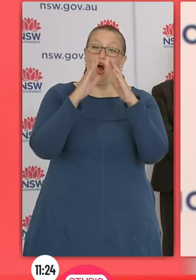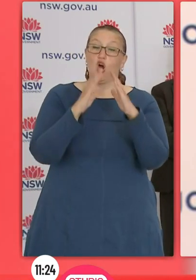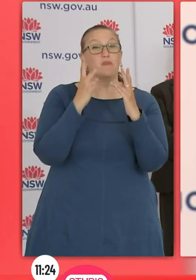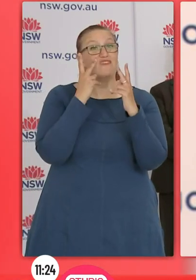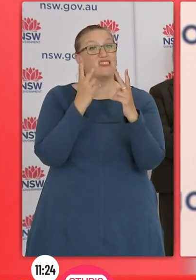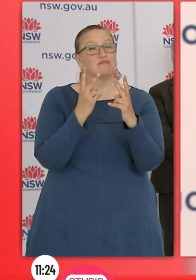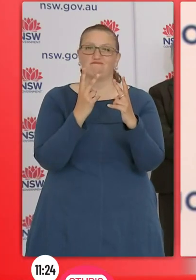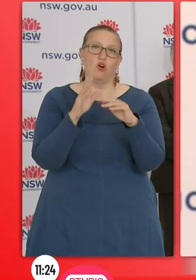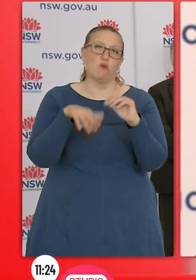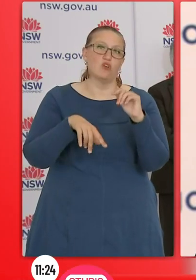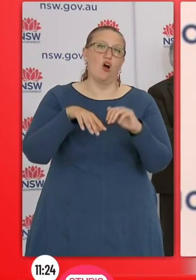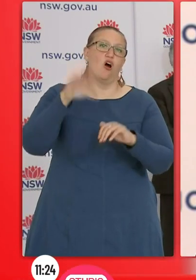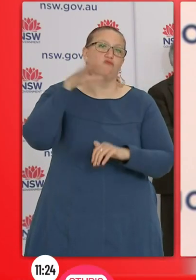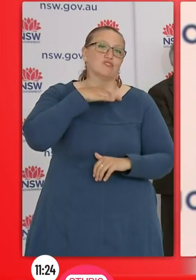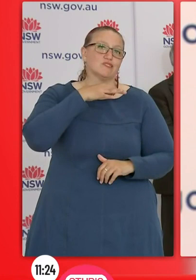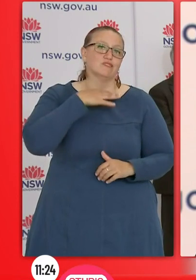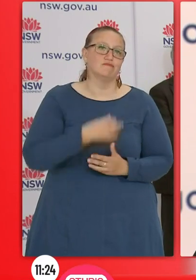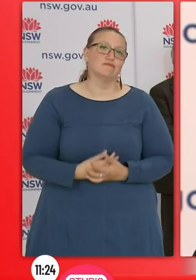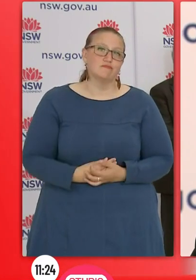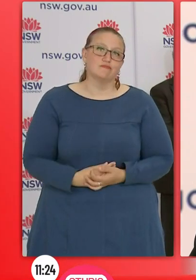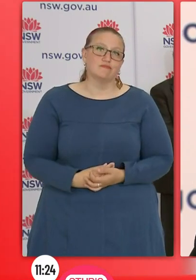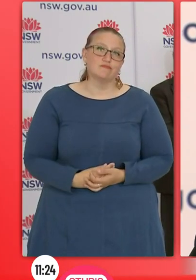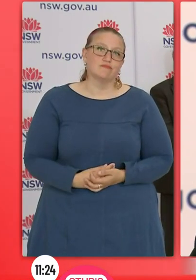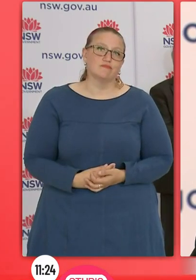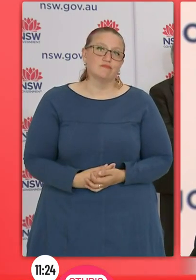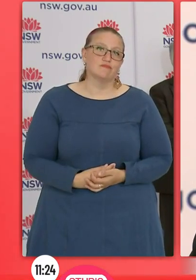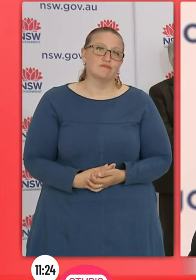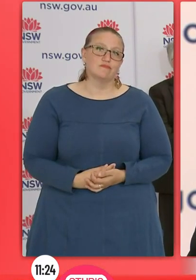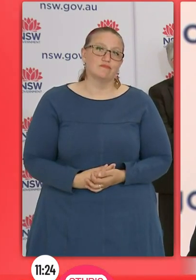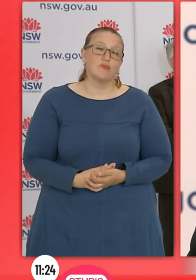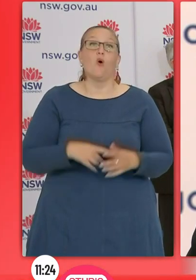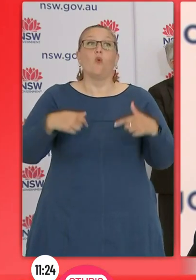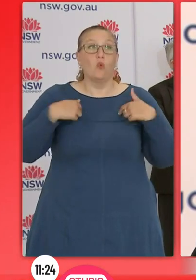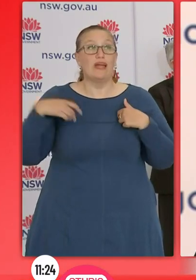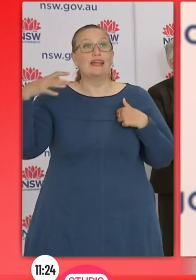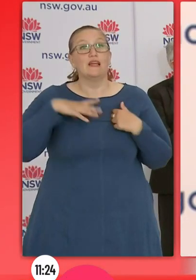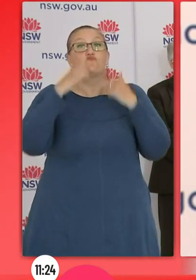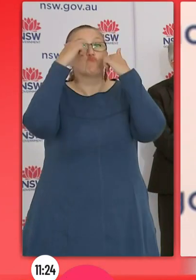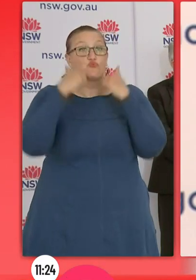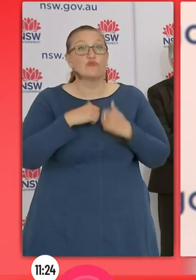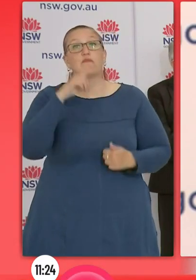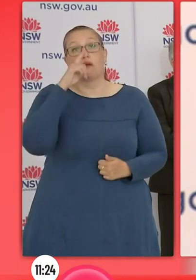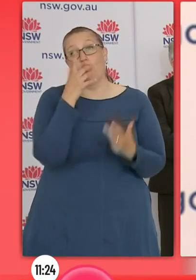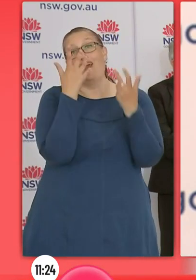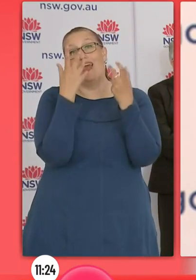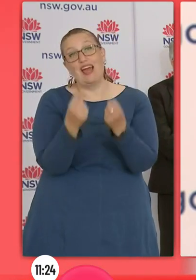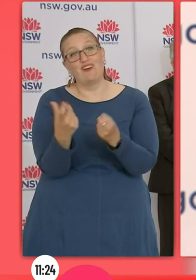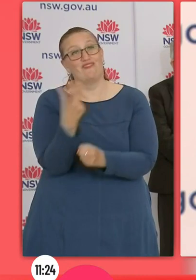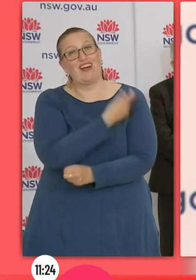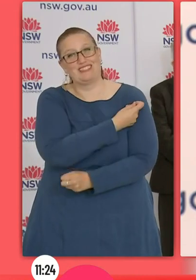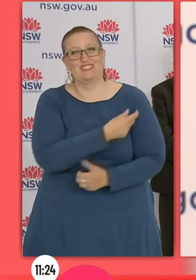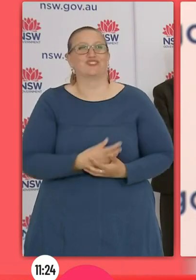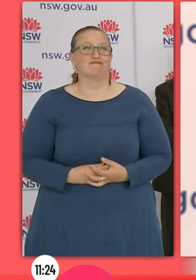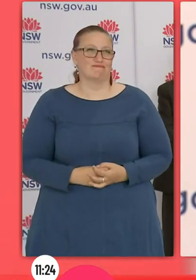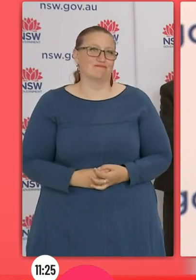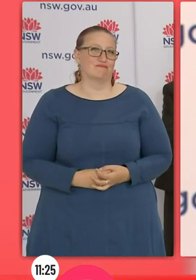risk is. And what is key is for us to be able to demonstrate that people are vaccinated. So when you have a controlled environment, like a